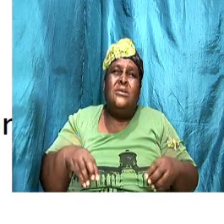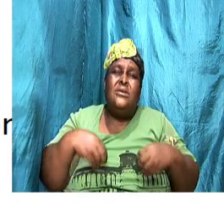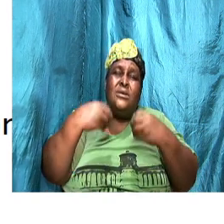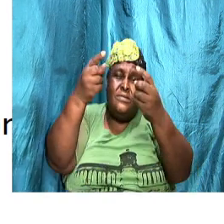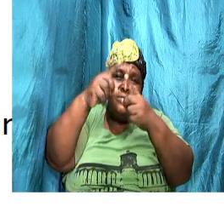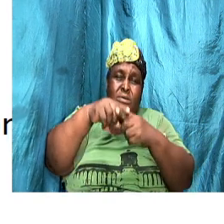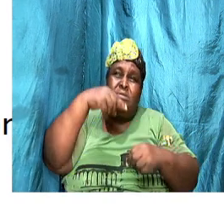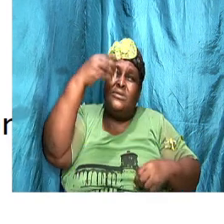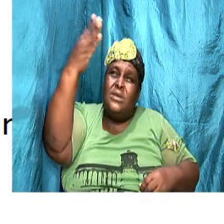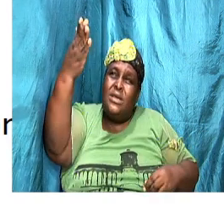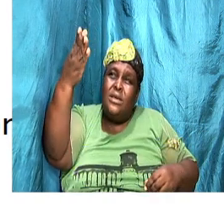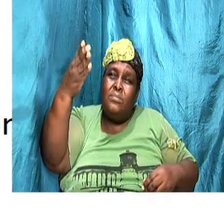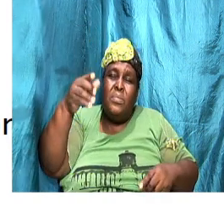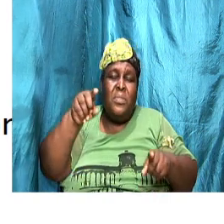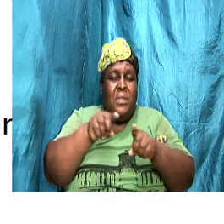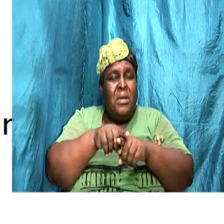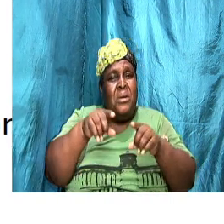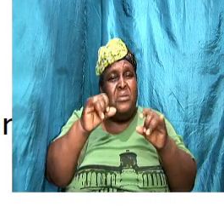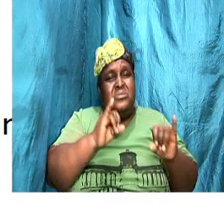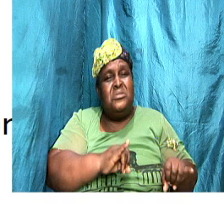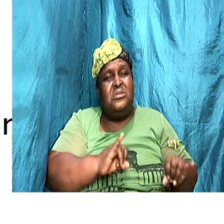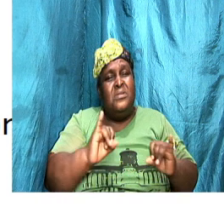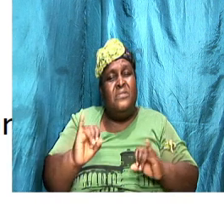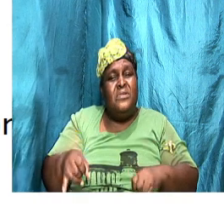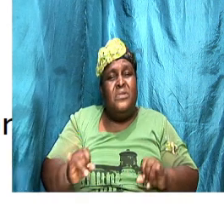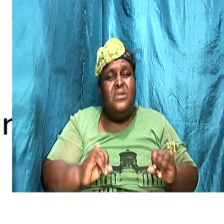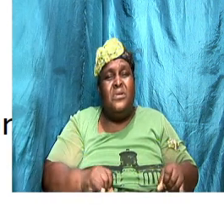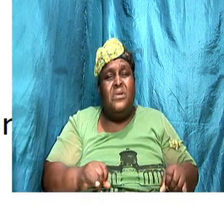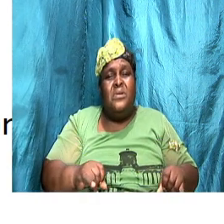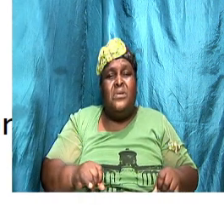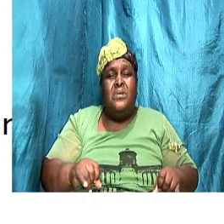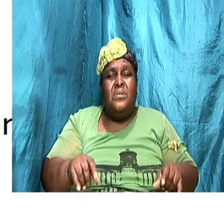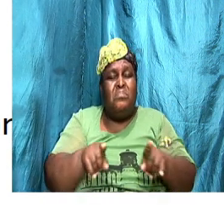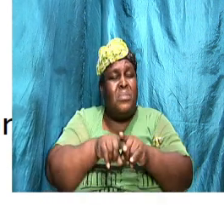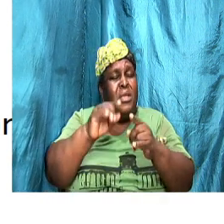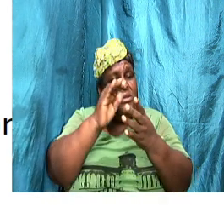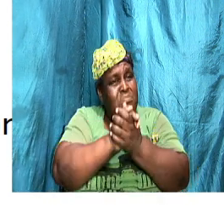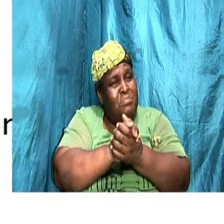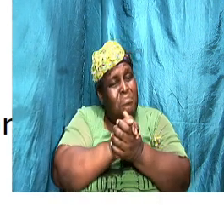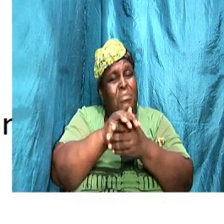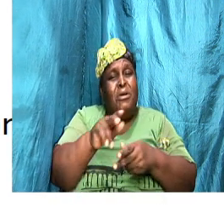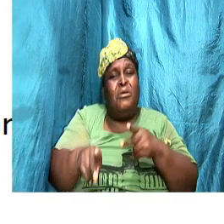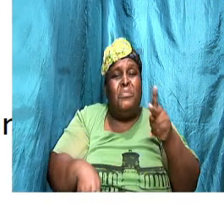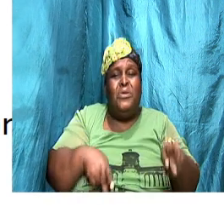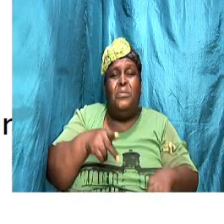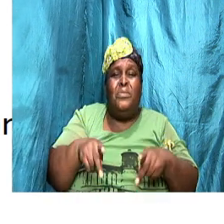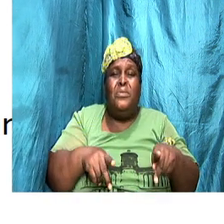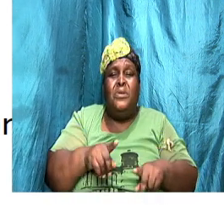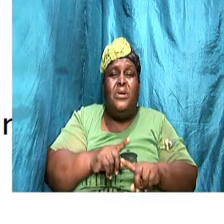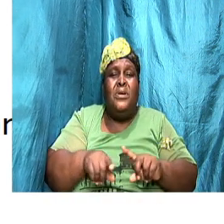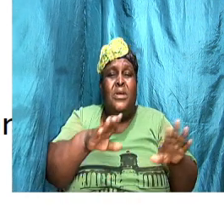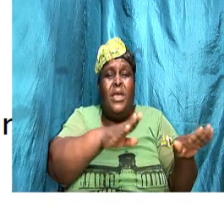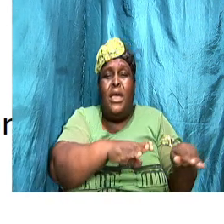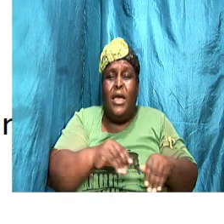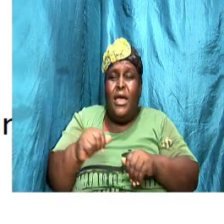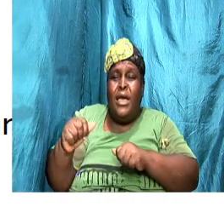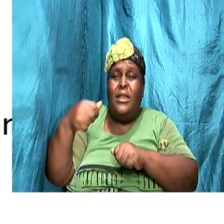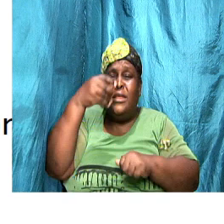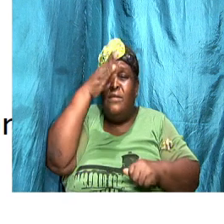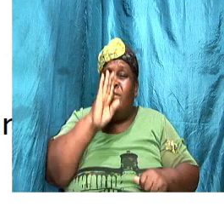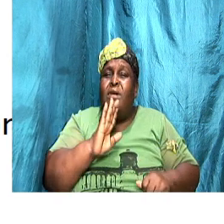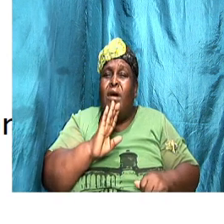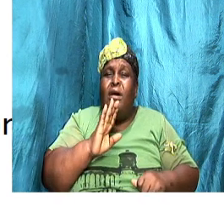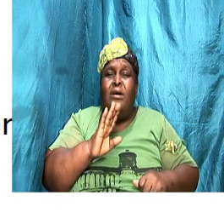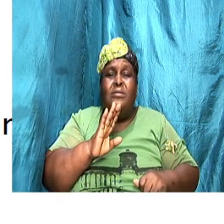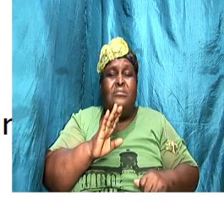and as individuals as married folks we must know that we can't leave God out of marriage